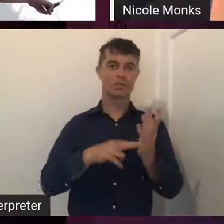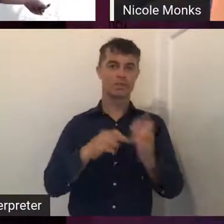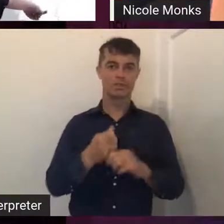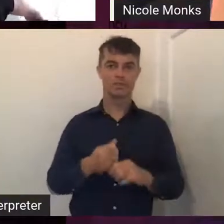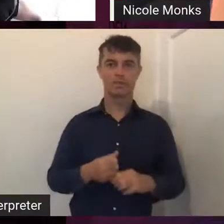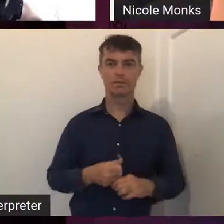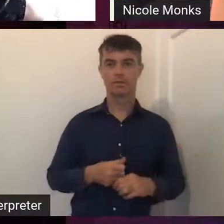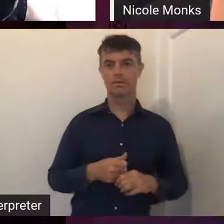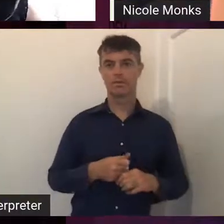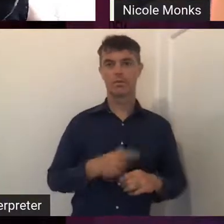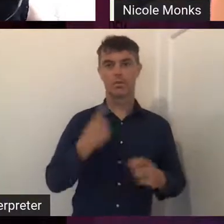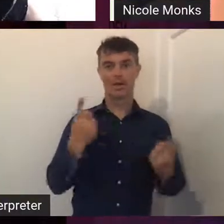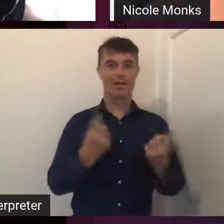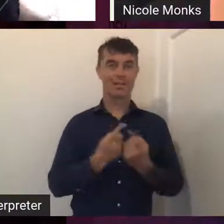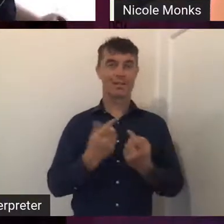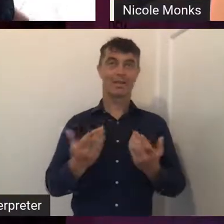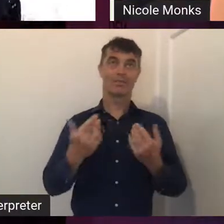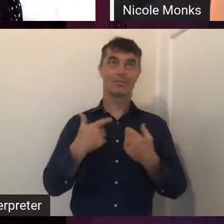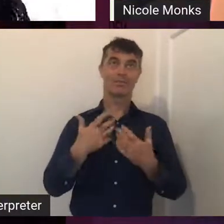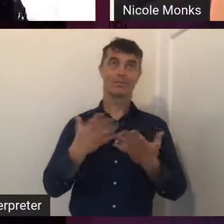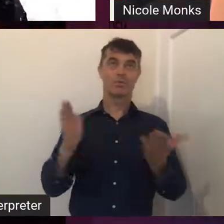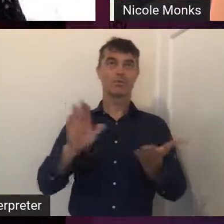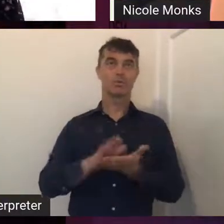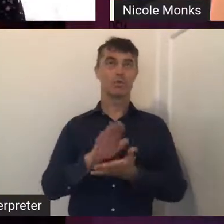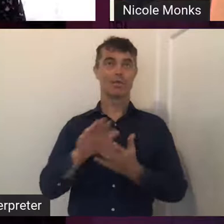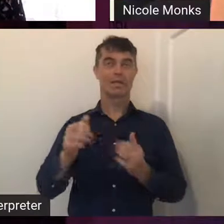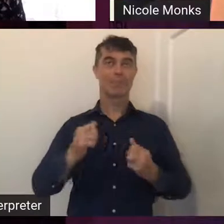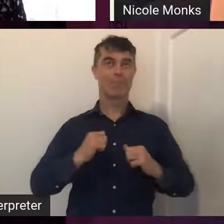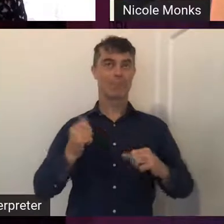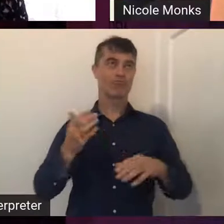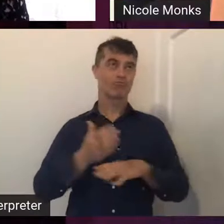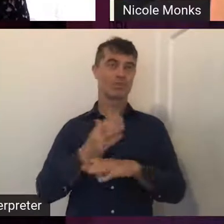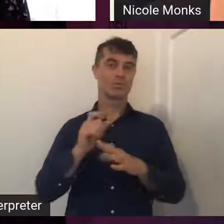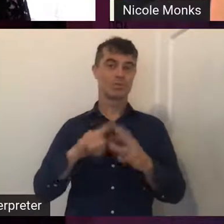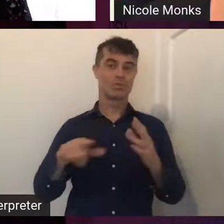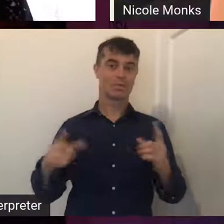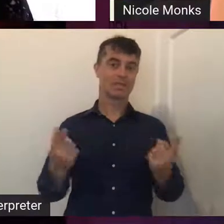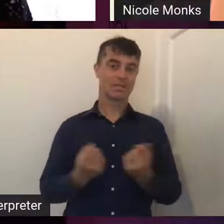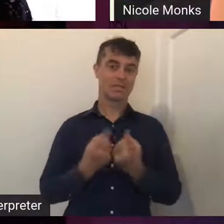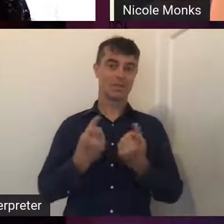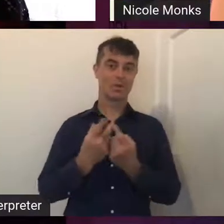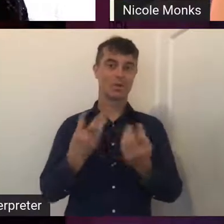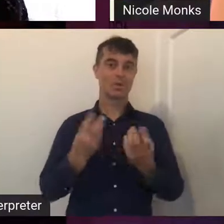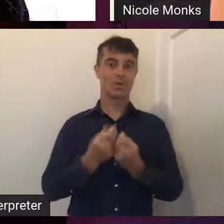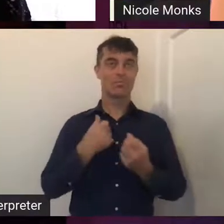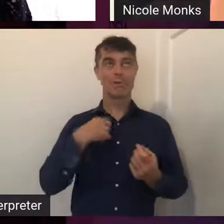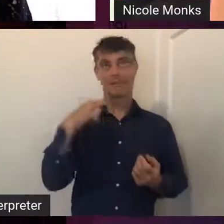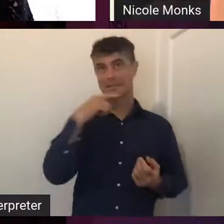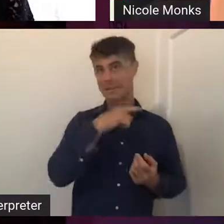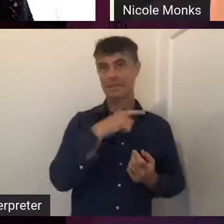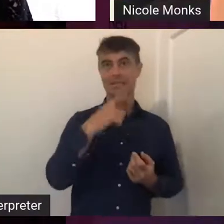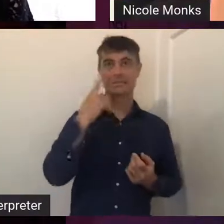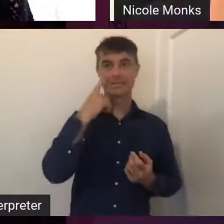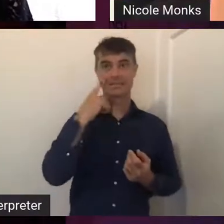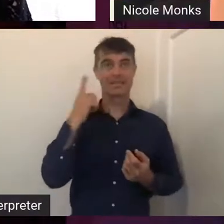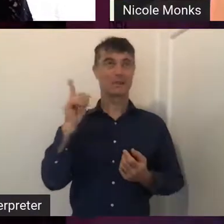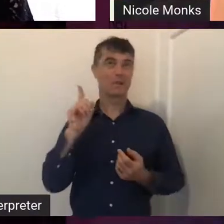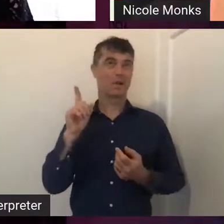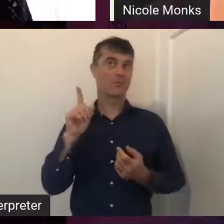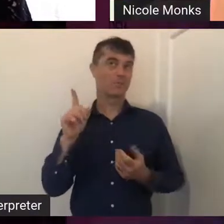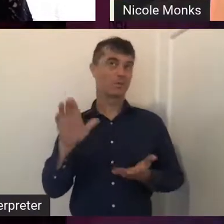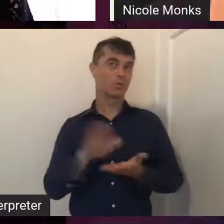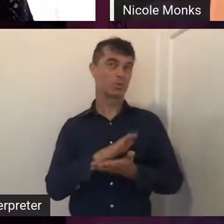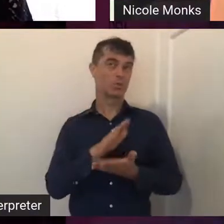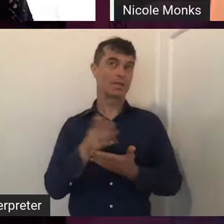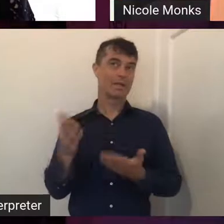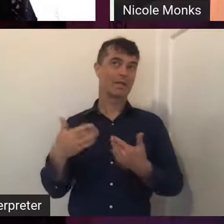brings, you know, me so much joy in my practice is to be able to do these things with my son and see the joy that he gets from them.